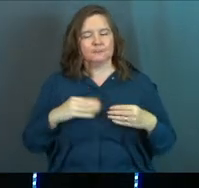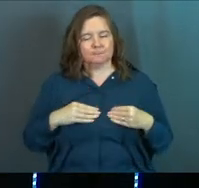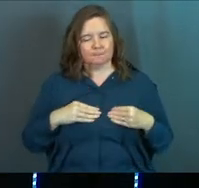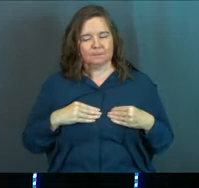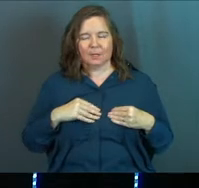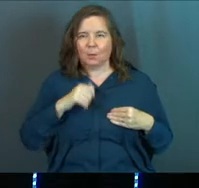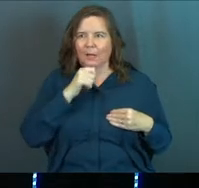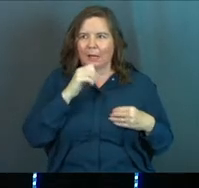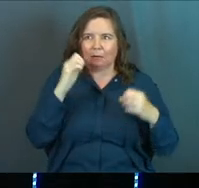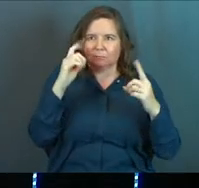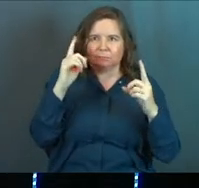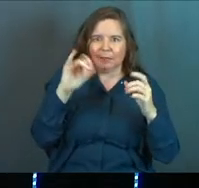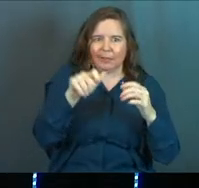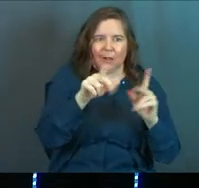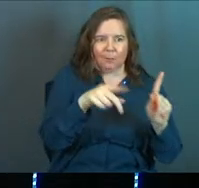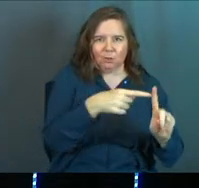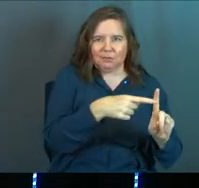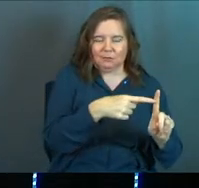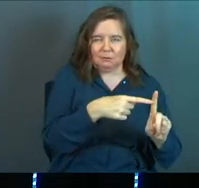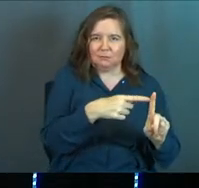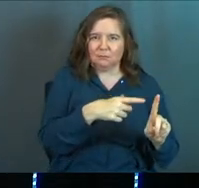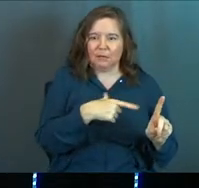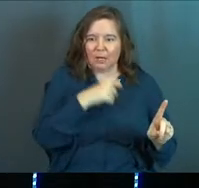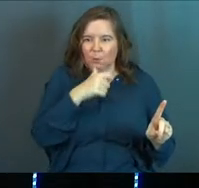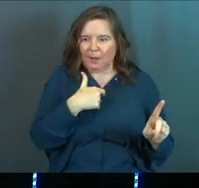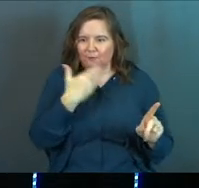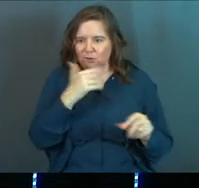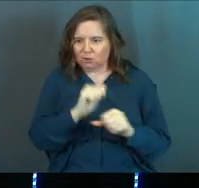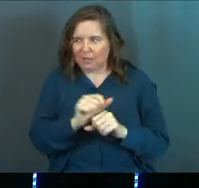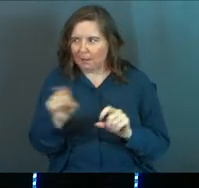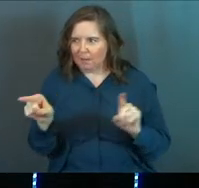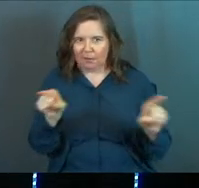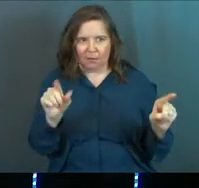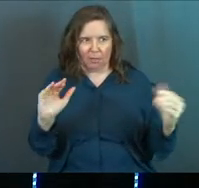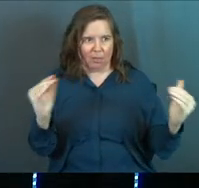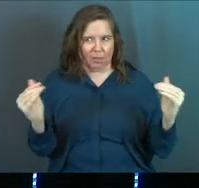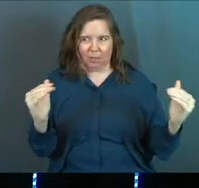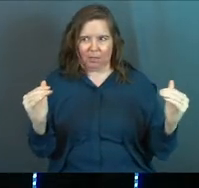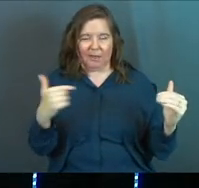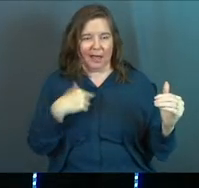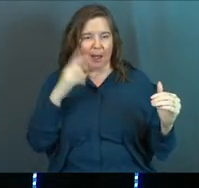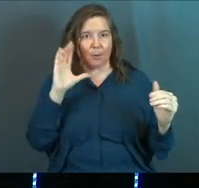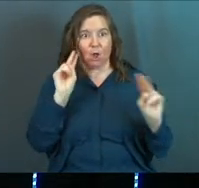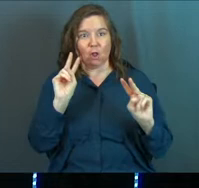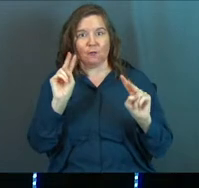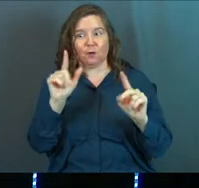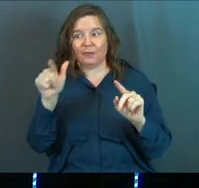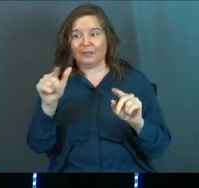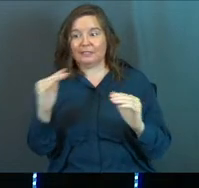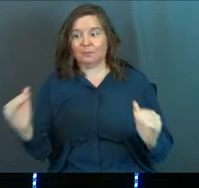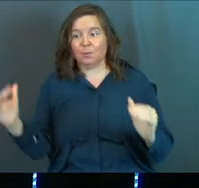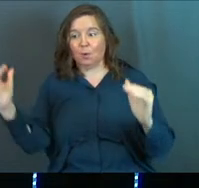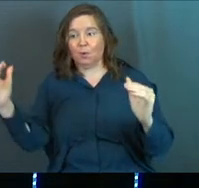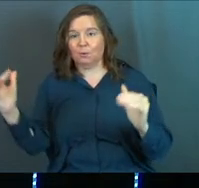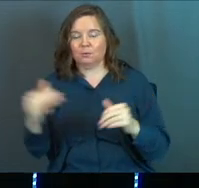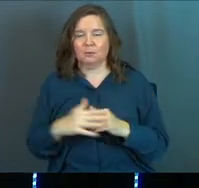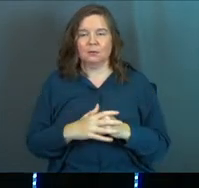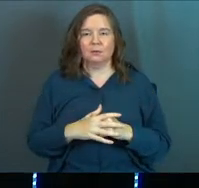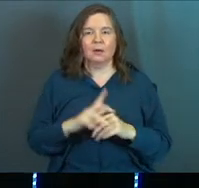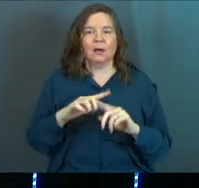You're like, well, I'm not as educated as that other person. I don't have as good a job as that other person. I'm looking forward to this promotion,